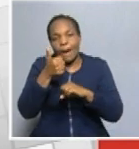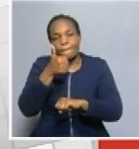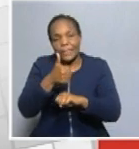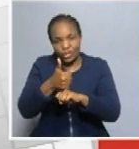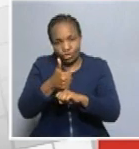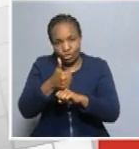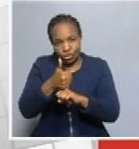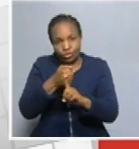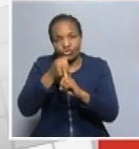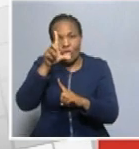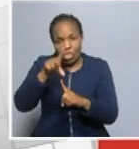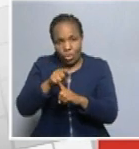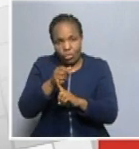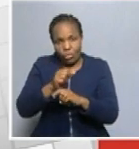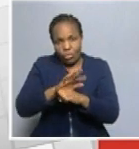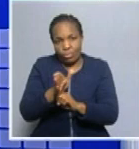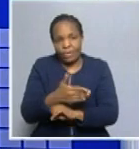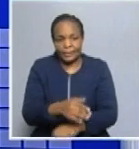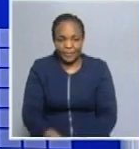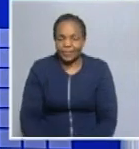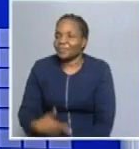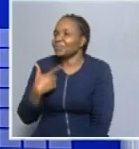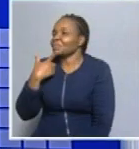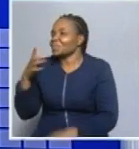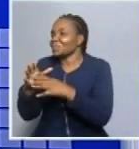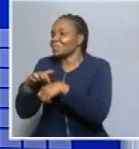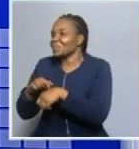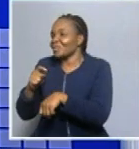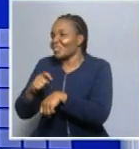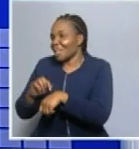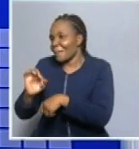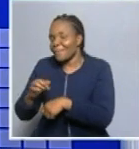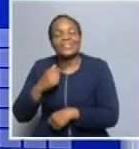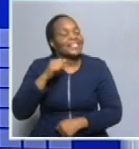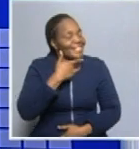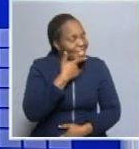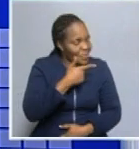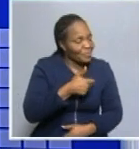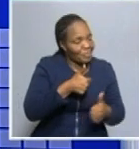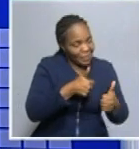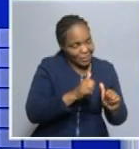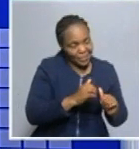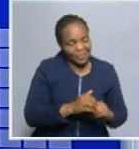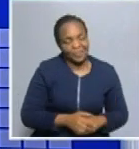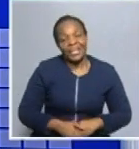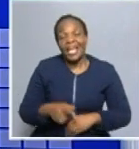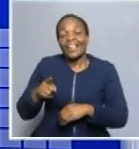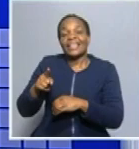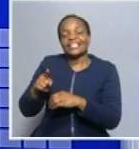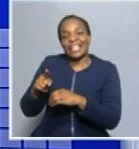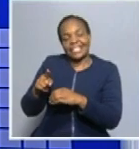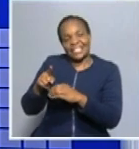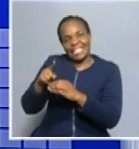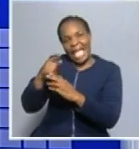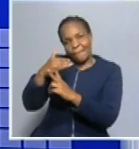All right. Dr. Dutoy, thank you very much for your time this evening. Thank you very much. Good night. And that was clinical psychologist